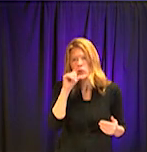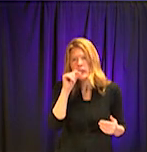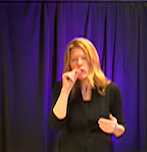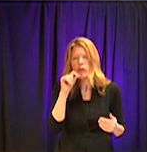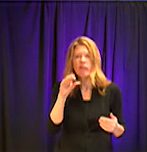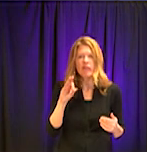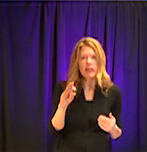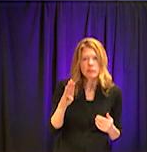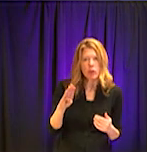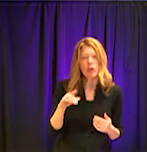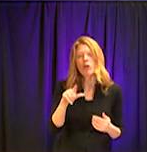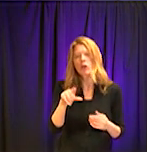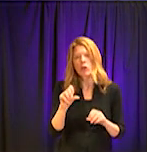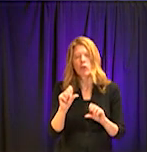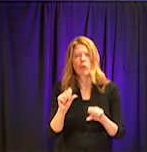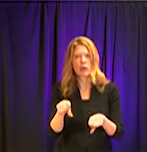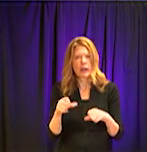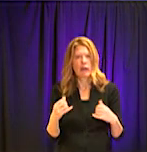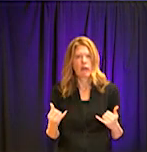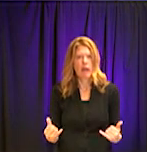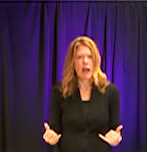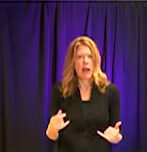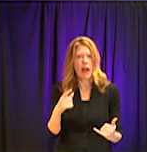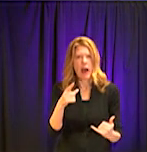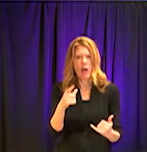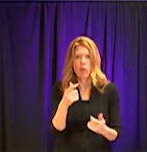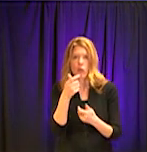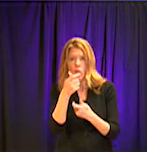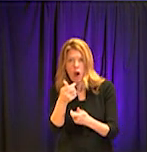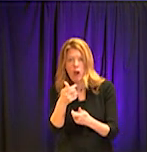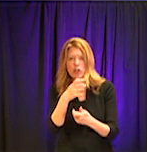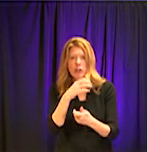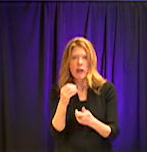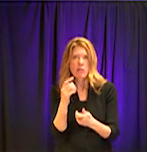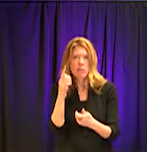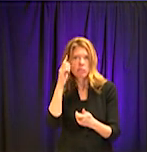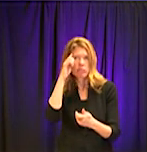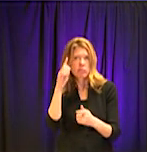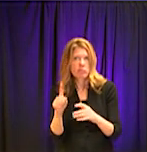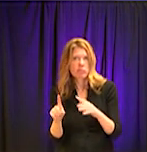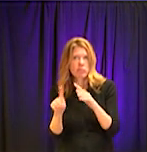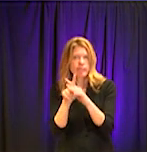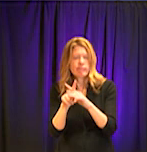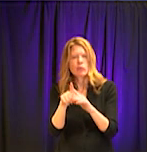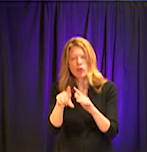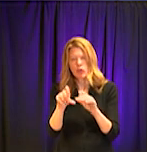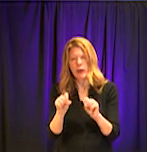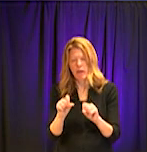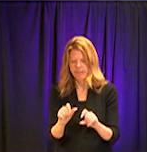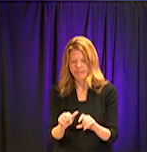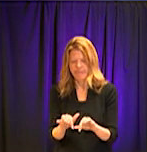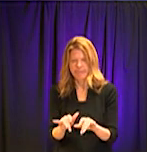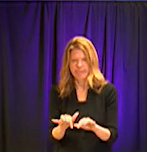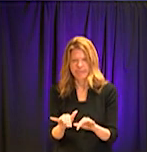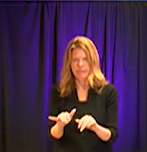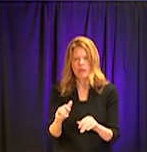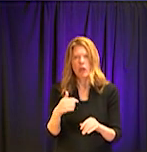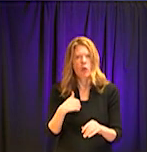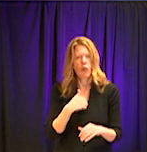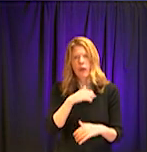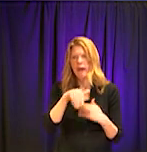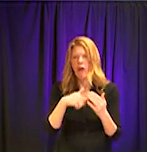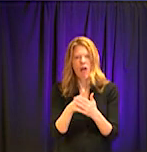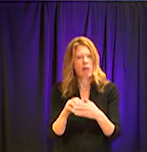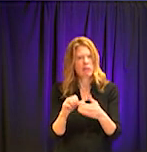you tuning in. This is something that is a benefit to all of us as we try to traverse this crisis